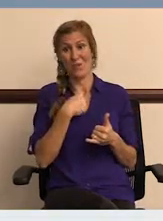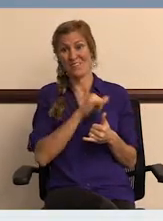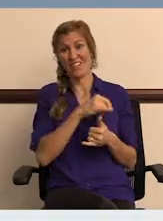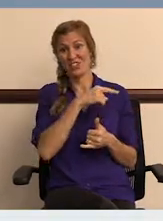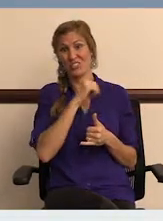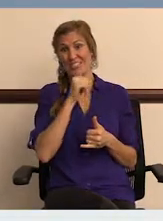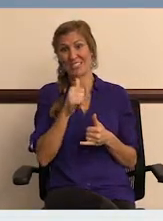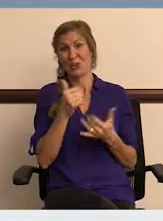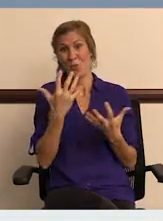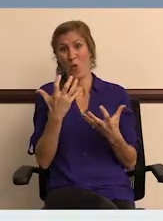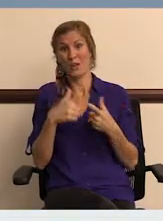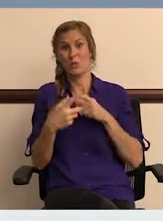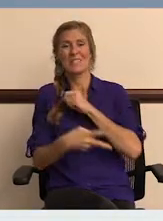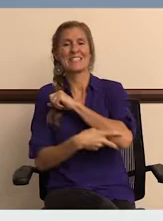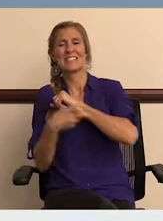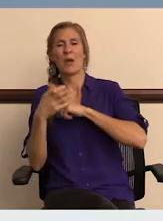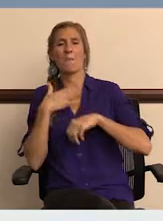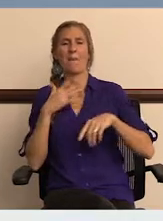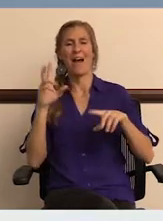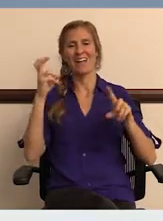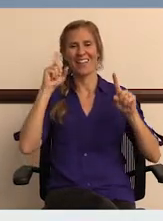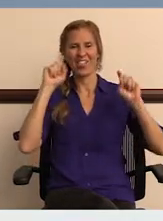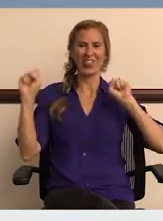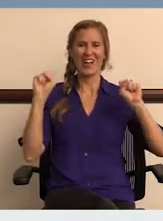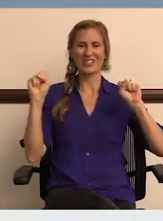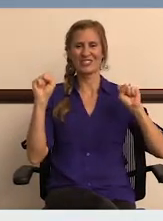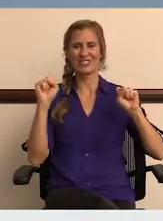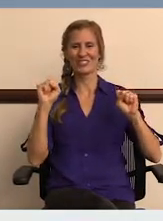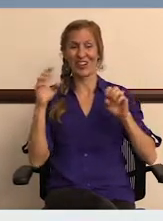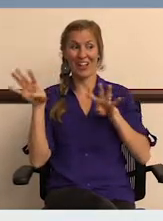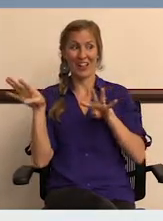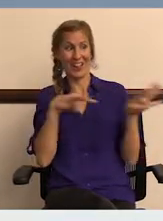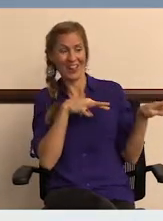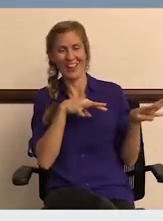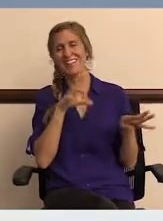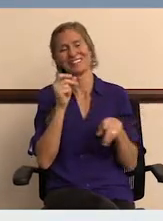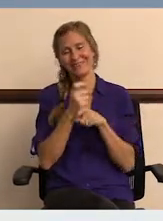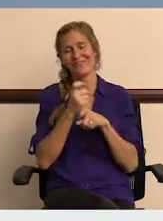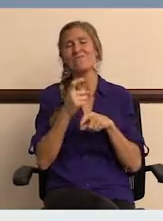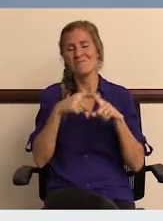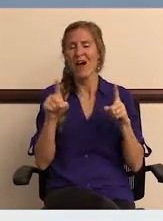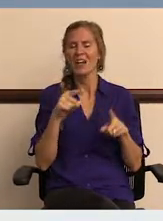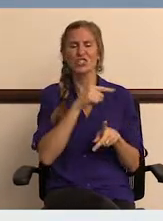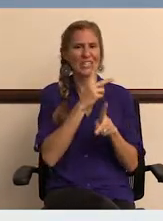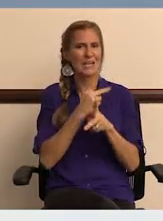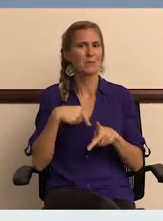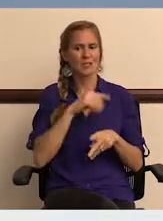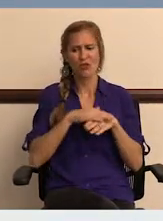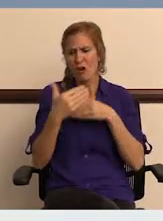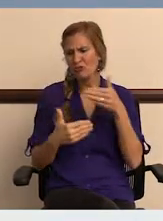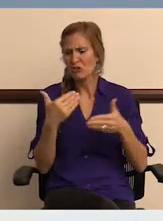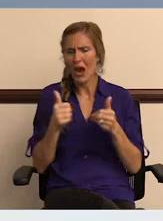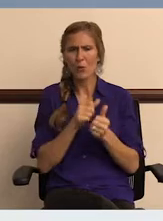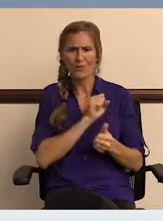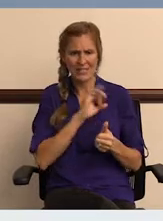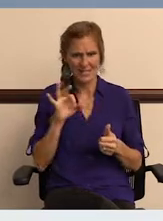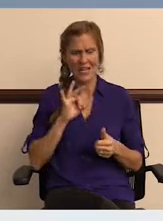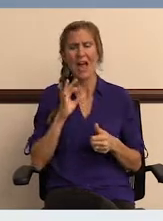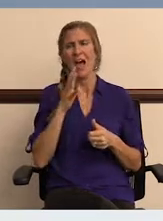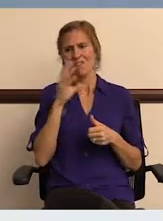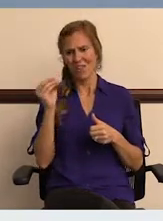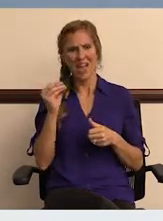she told me she didn't, you know, want to steal my thunder. But really she keeps us on track every day with the staff.